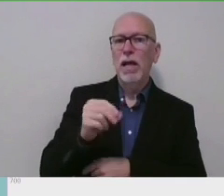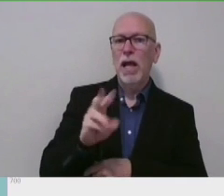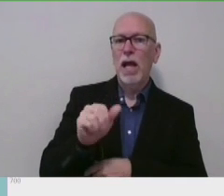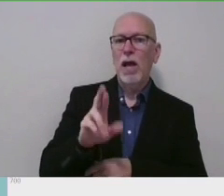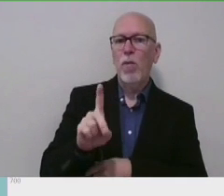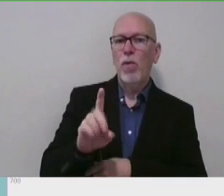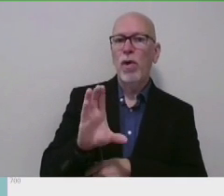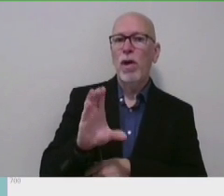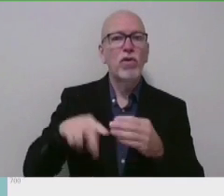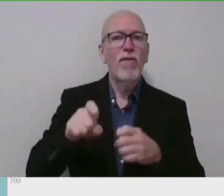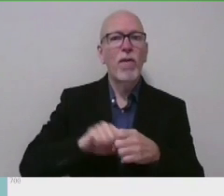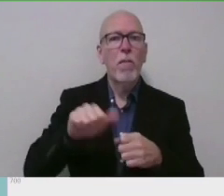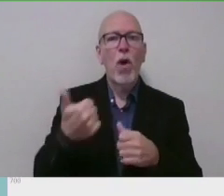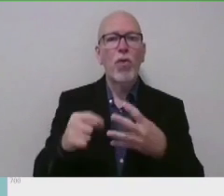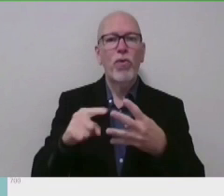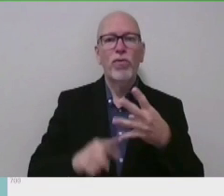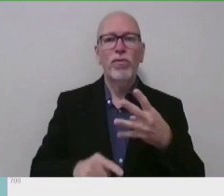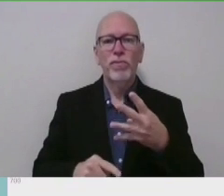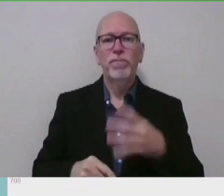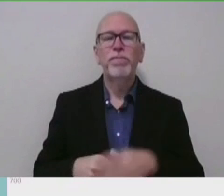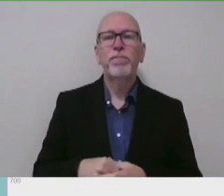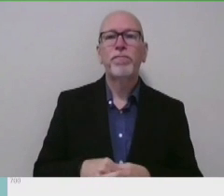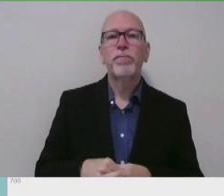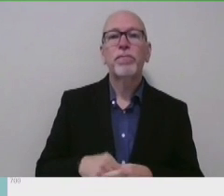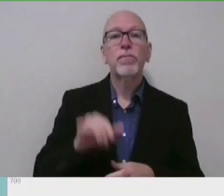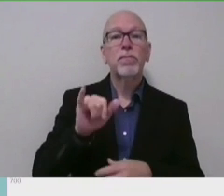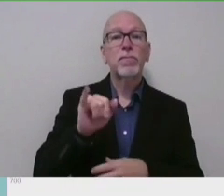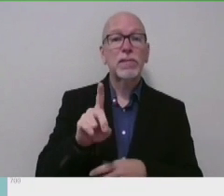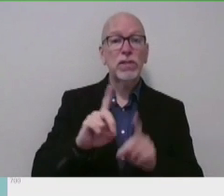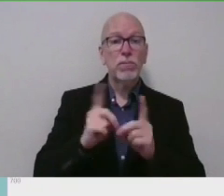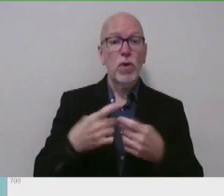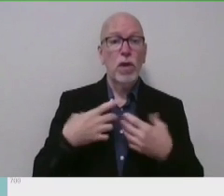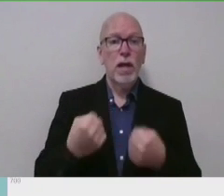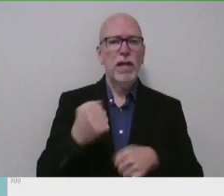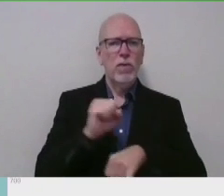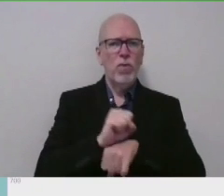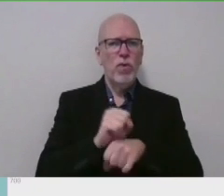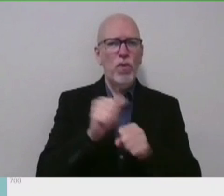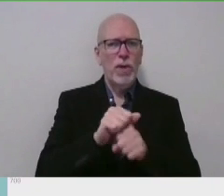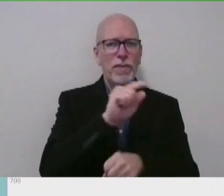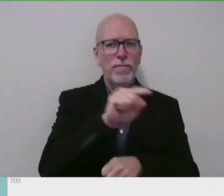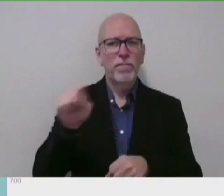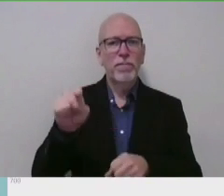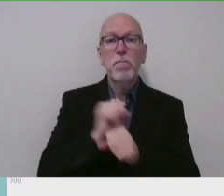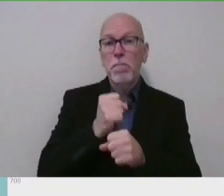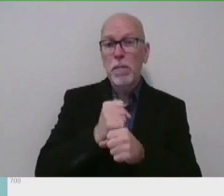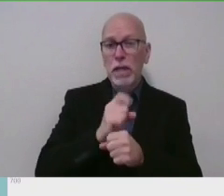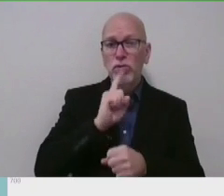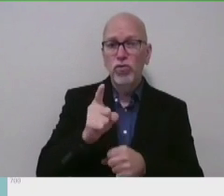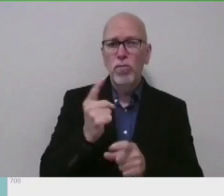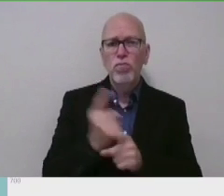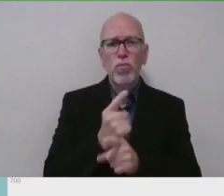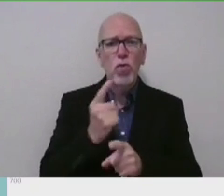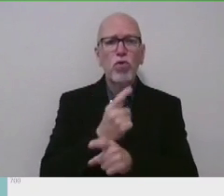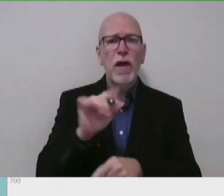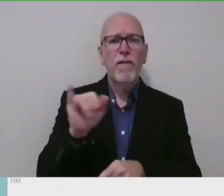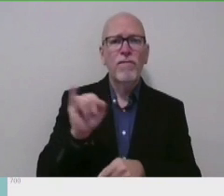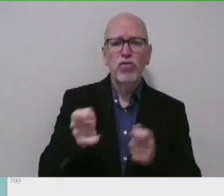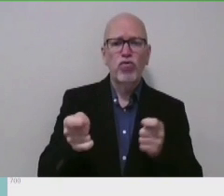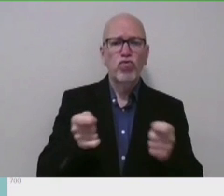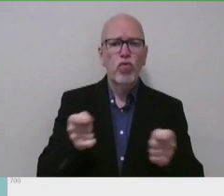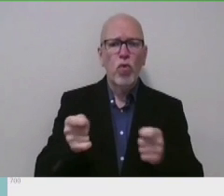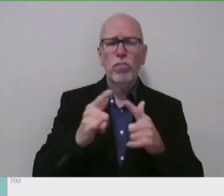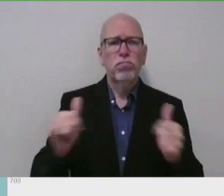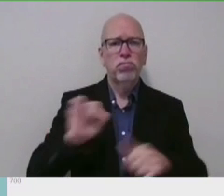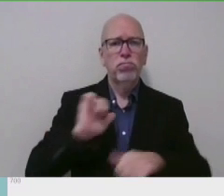working on getting. The Indiana Department of Health is working with these facilities to ensure that appropriate infection control measures are in place,